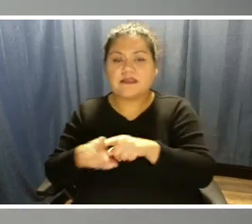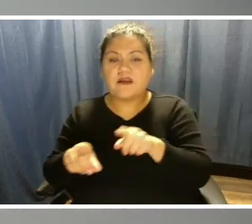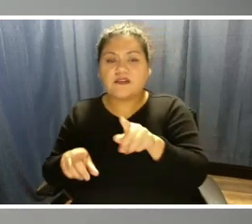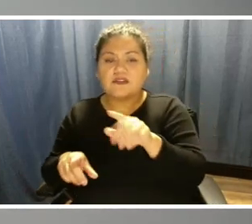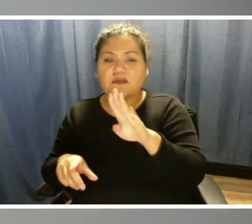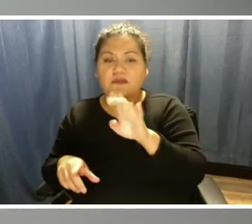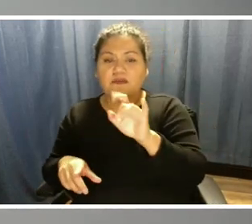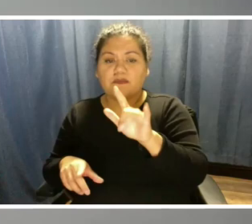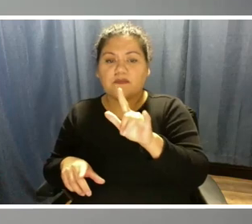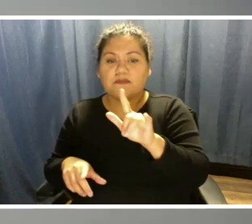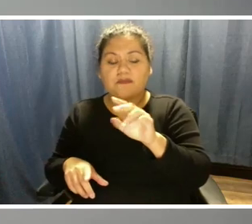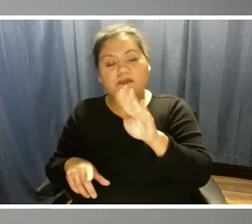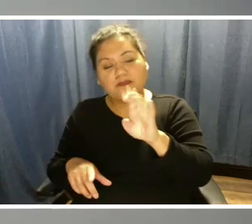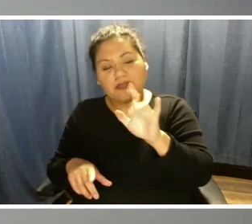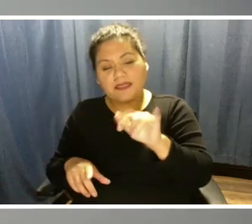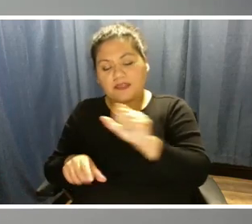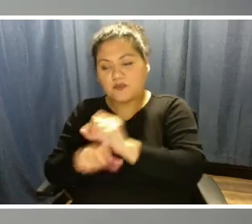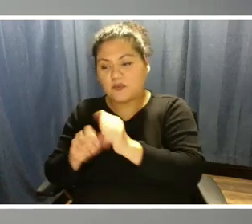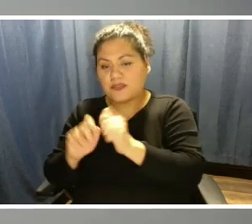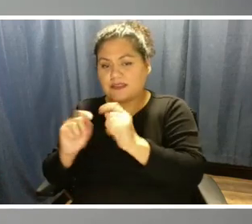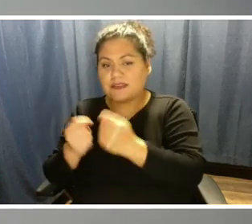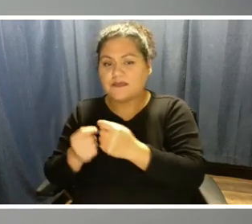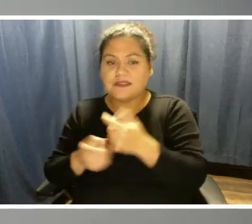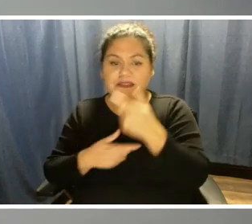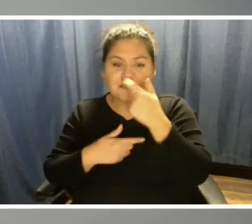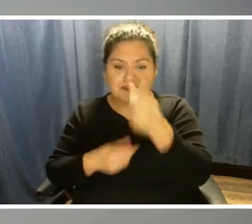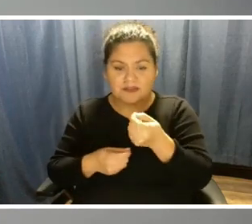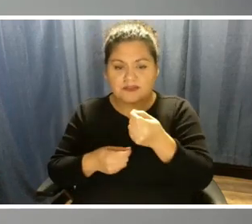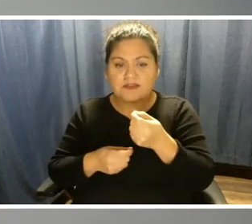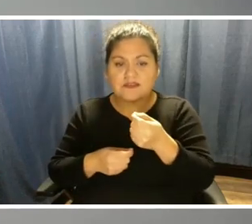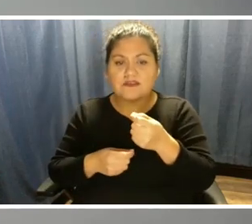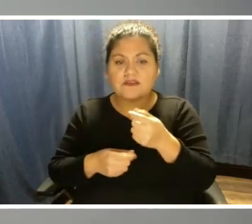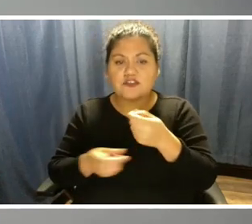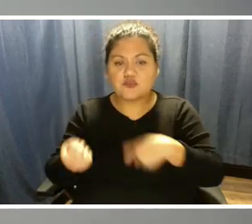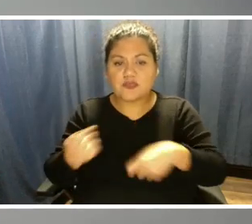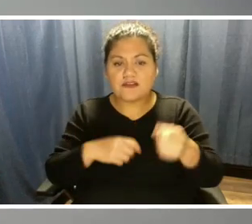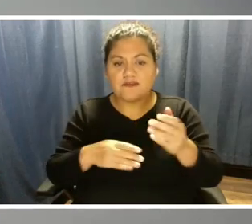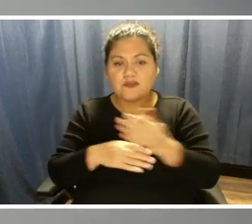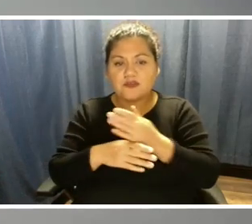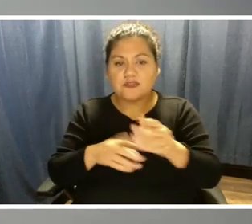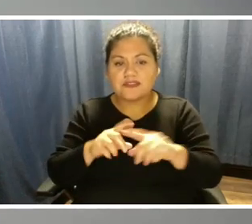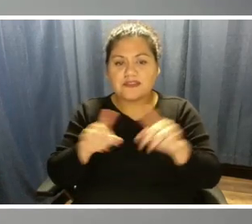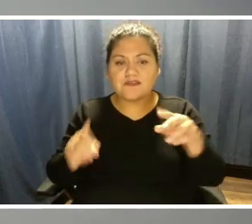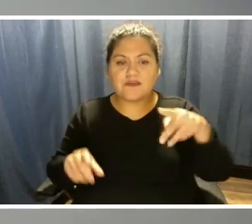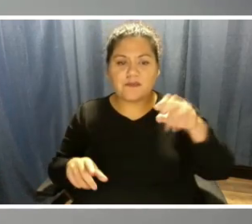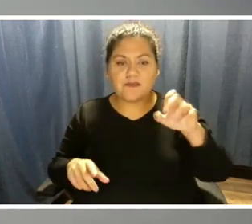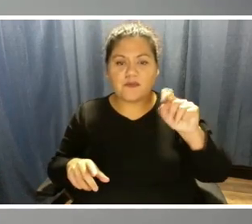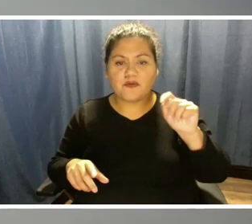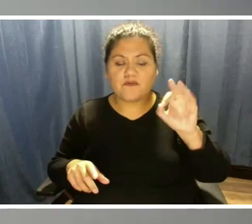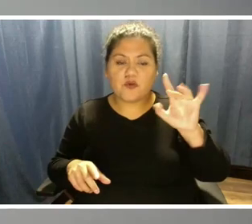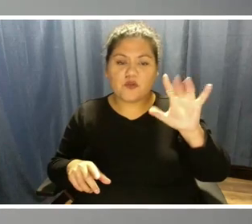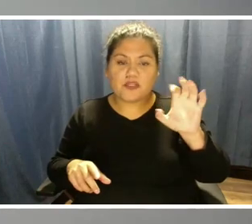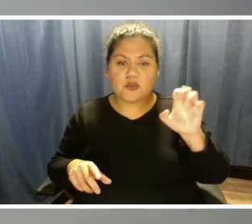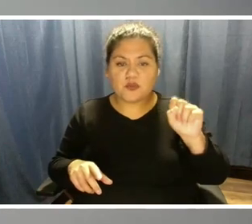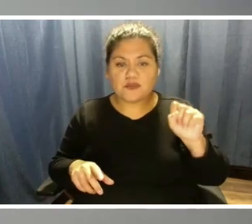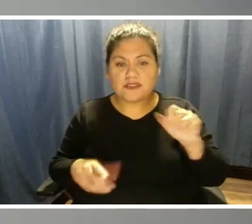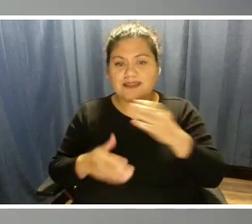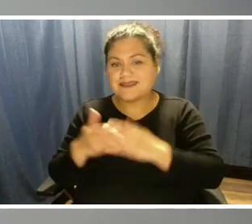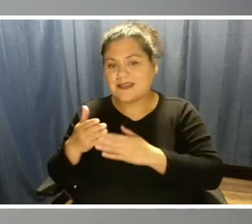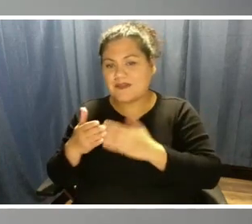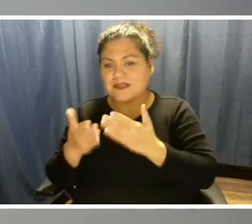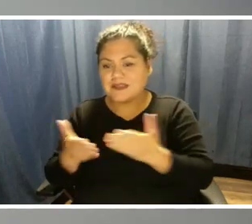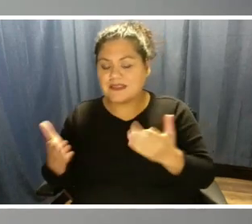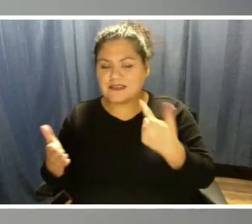with their team, there are interesting kind of trade-offs between the different portfolios and some of the elements that we are